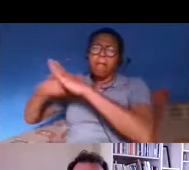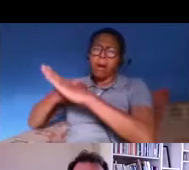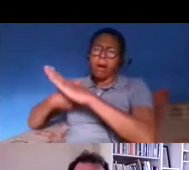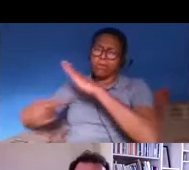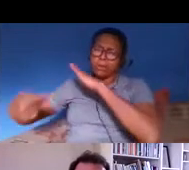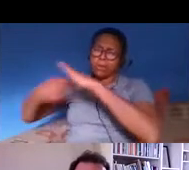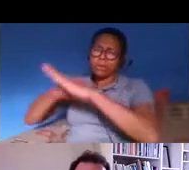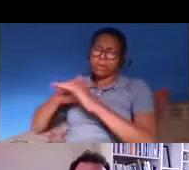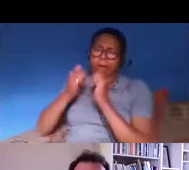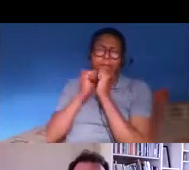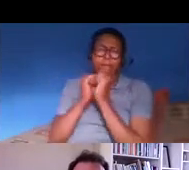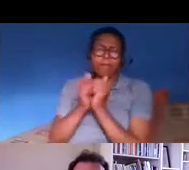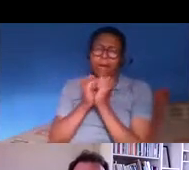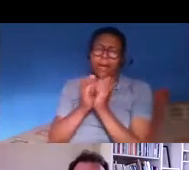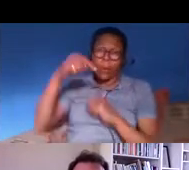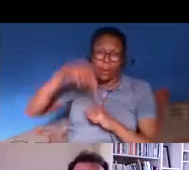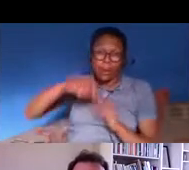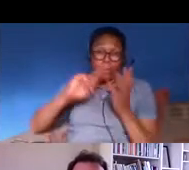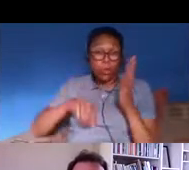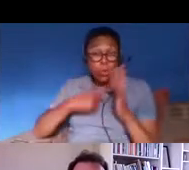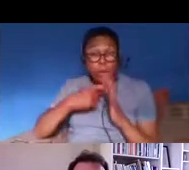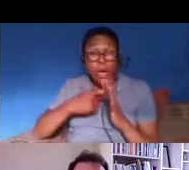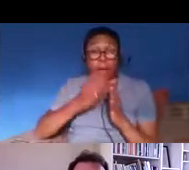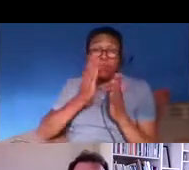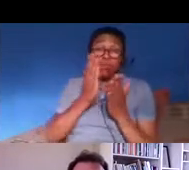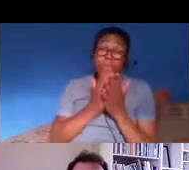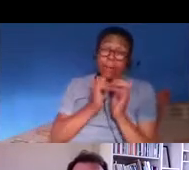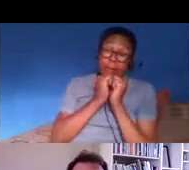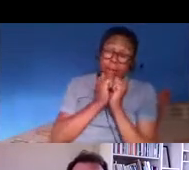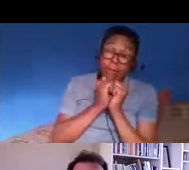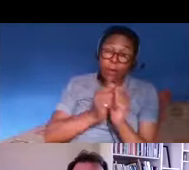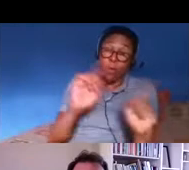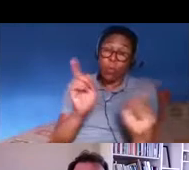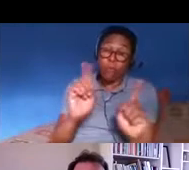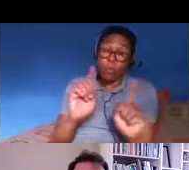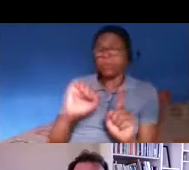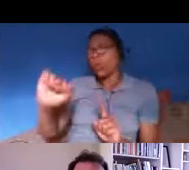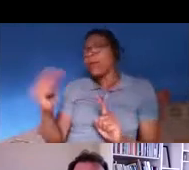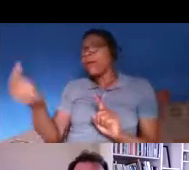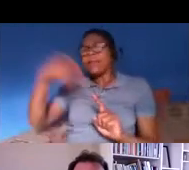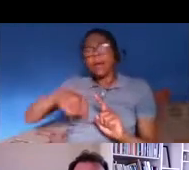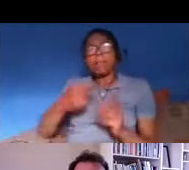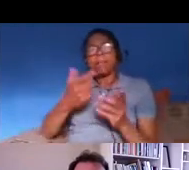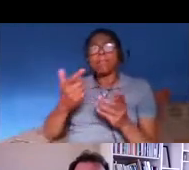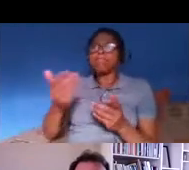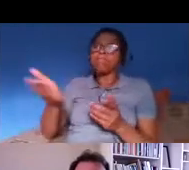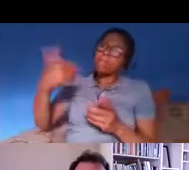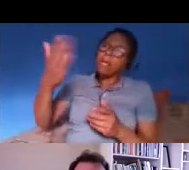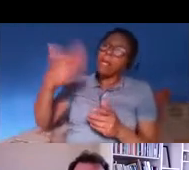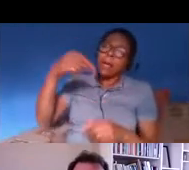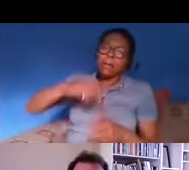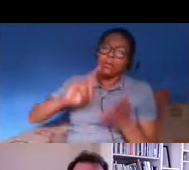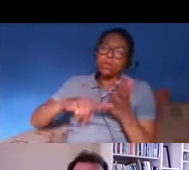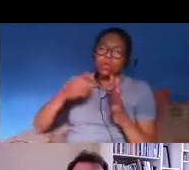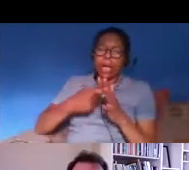from the turn of the century primarily for their um economic value they're treated almost like